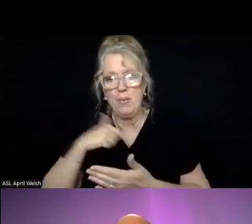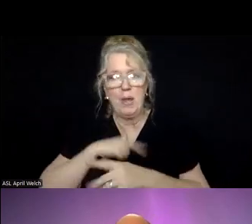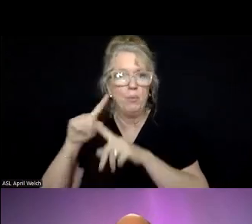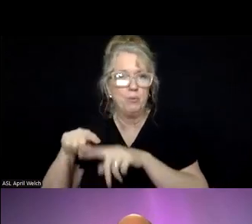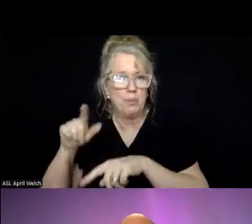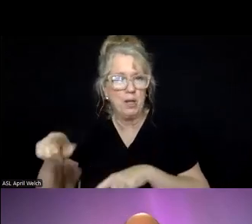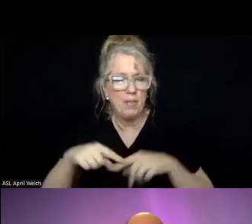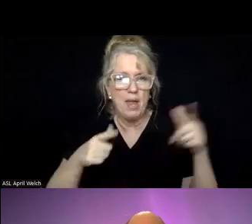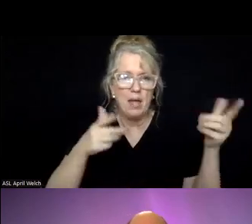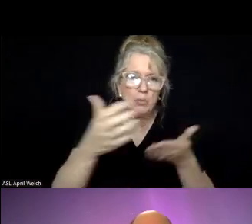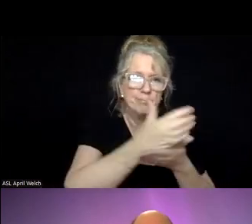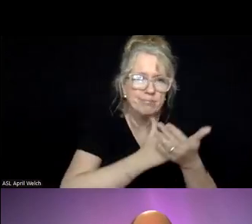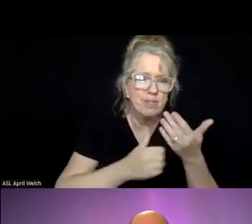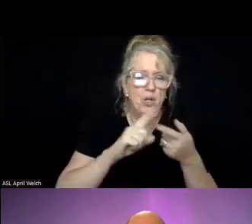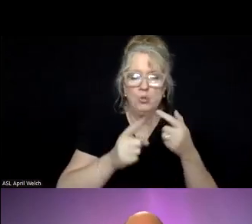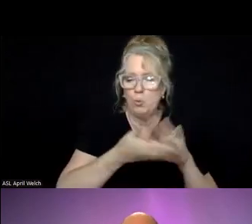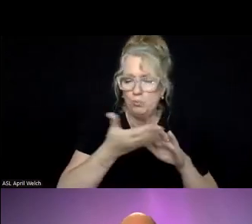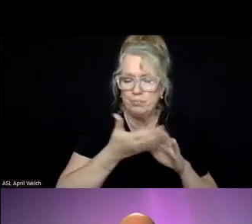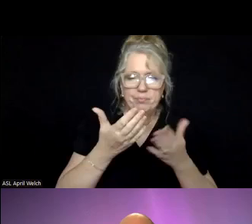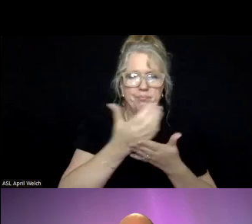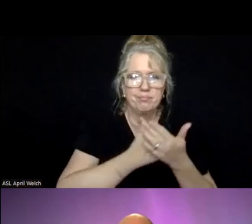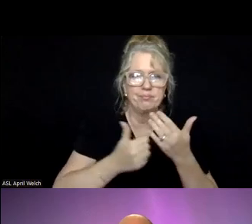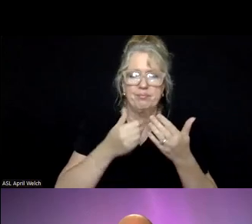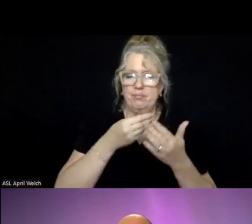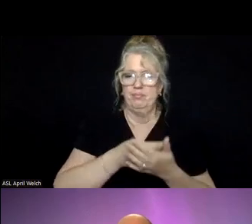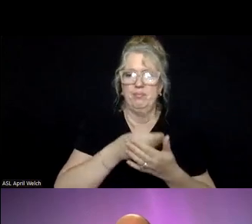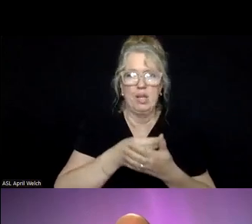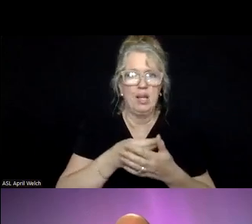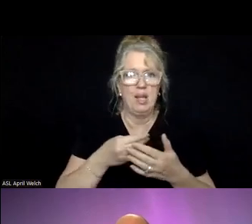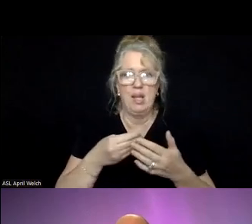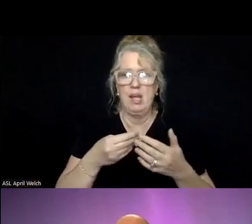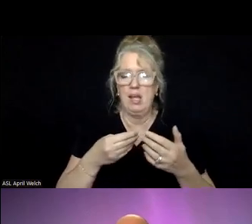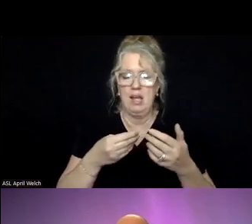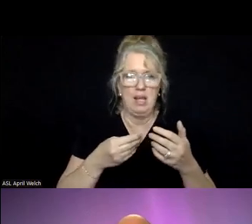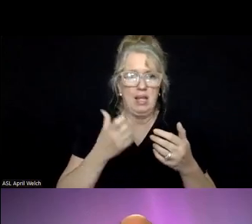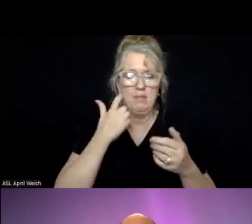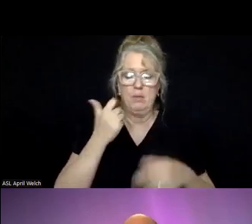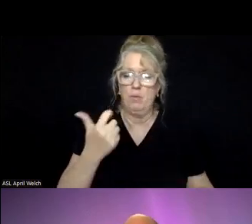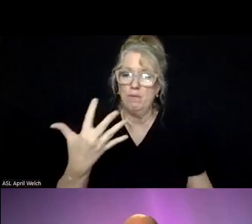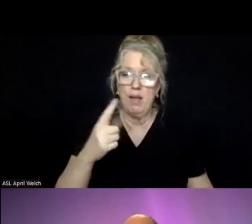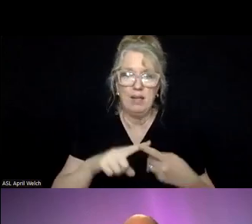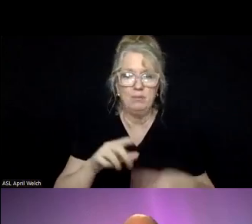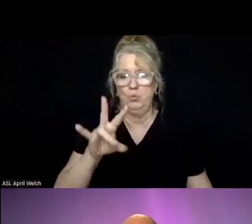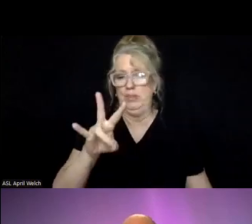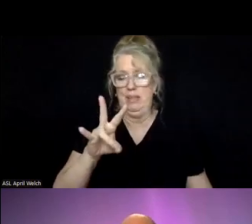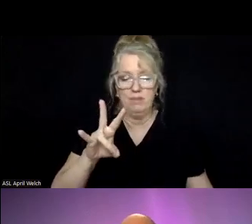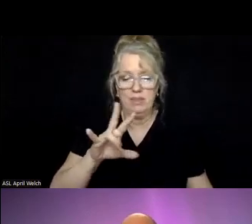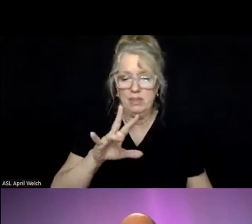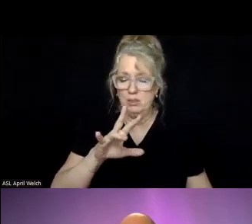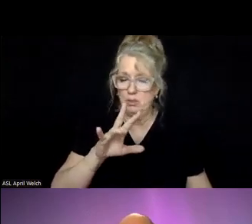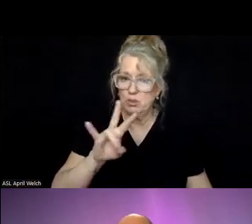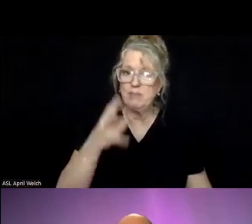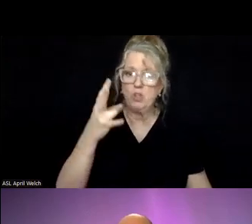And we were generating revenue at, uh, per call of five to $7 for,